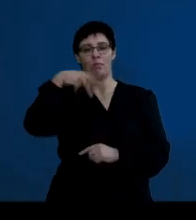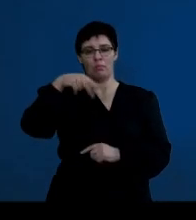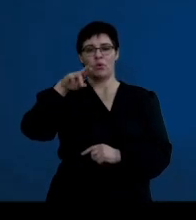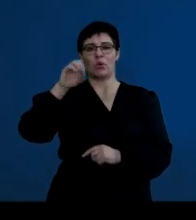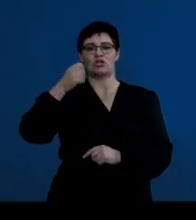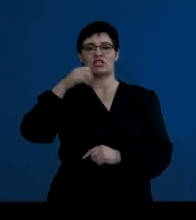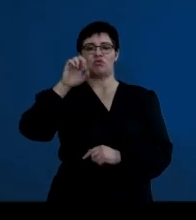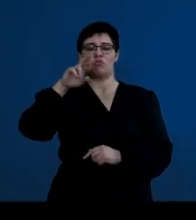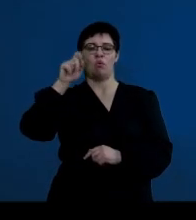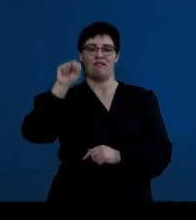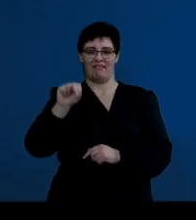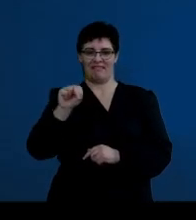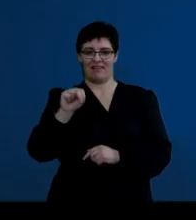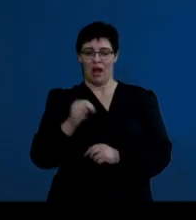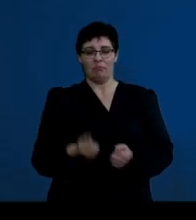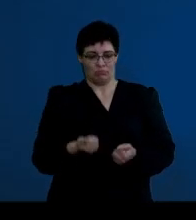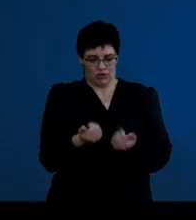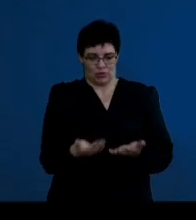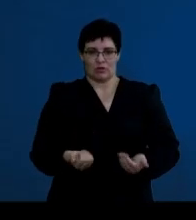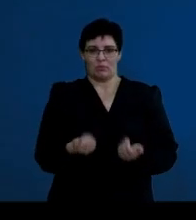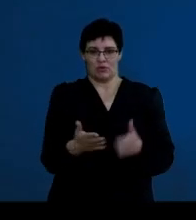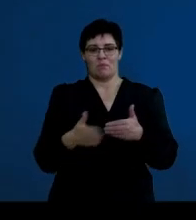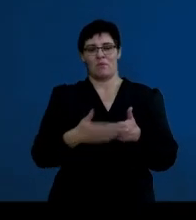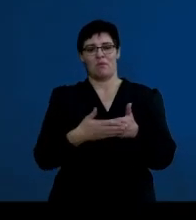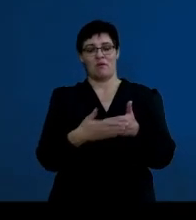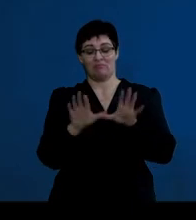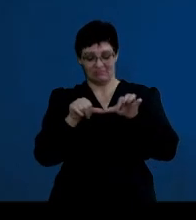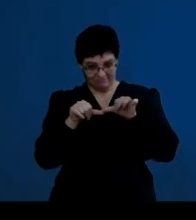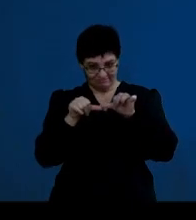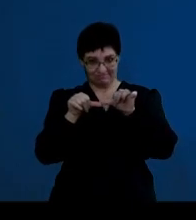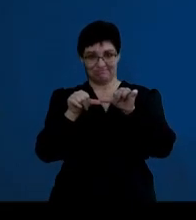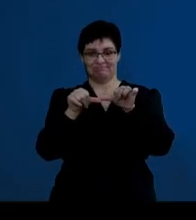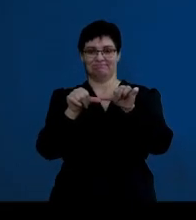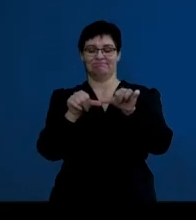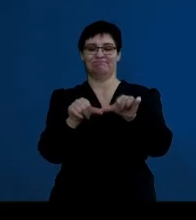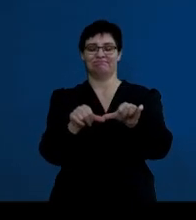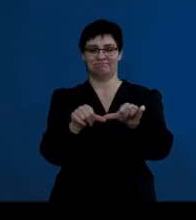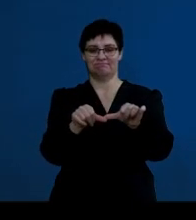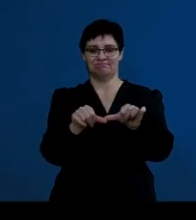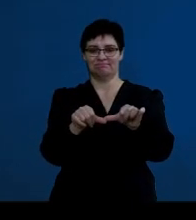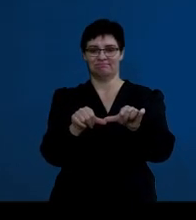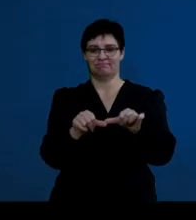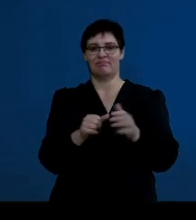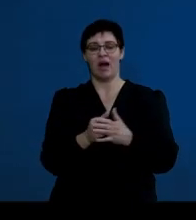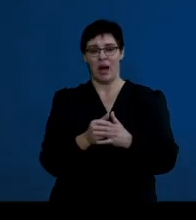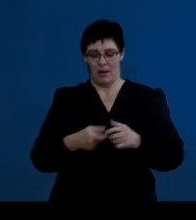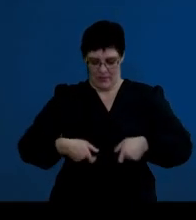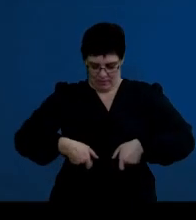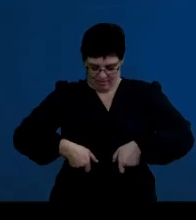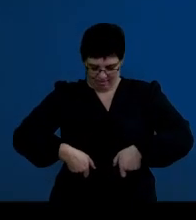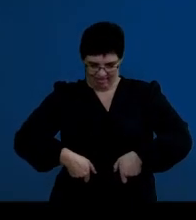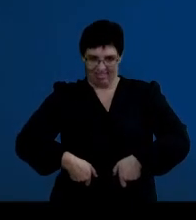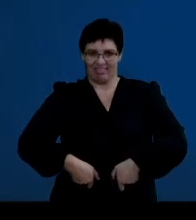progesterone will maintain the thickness of the